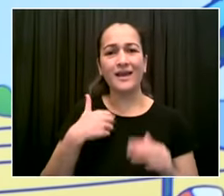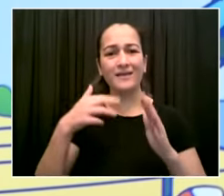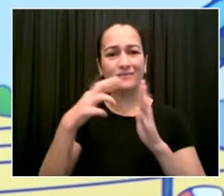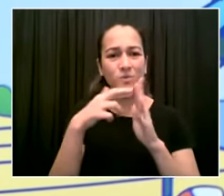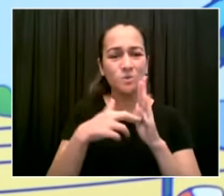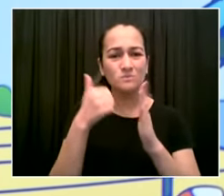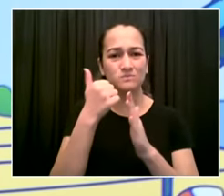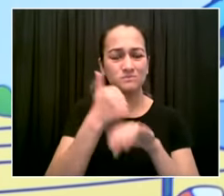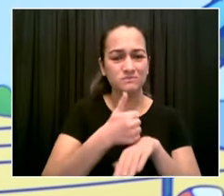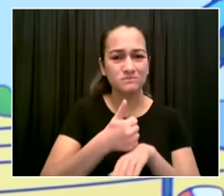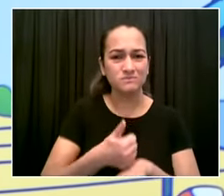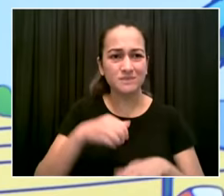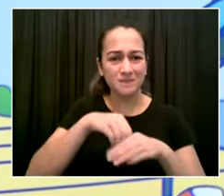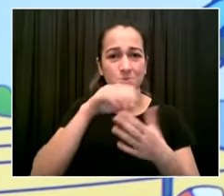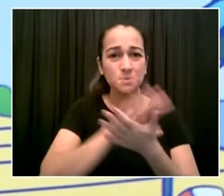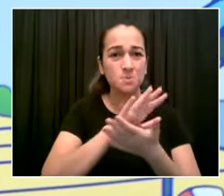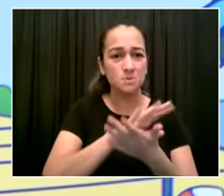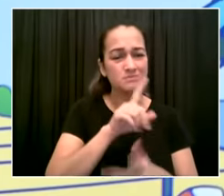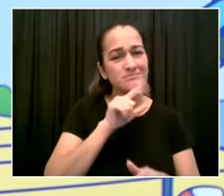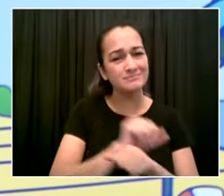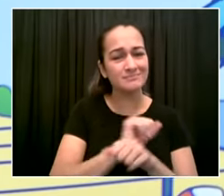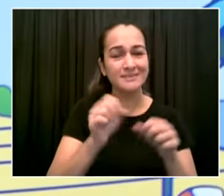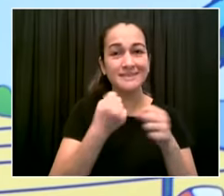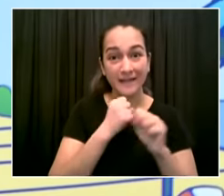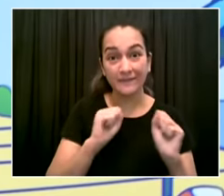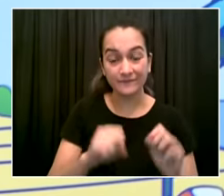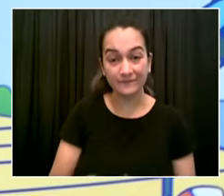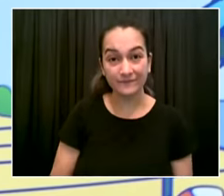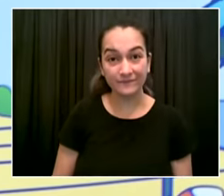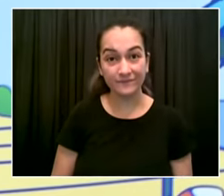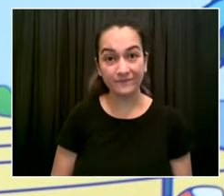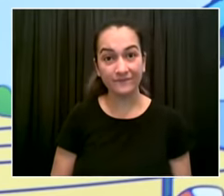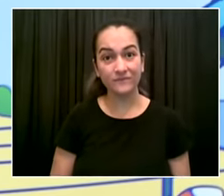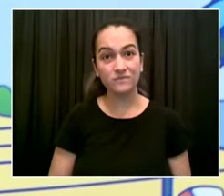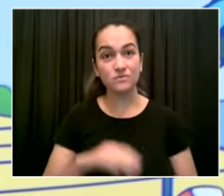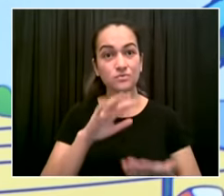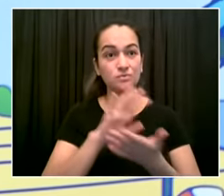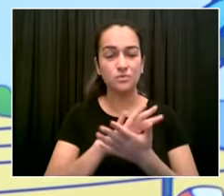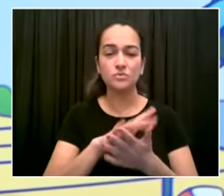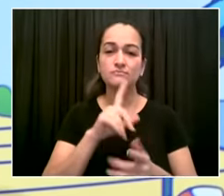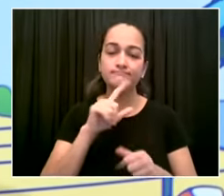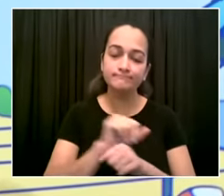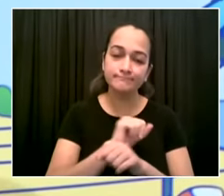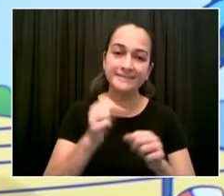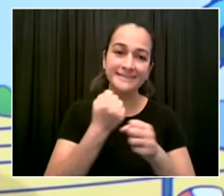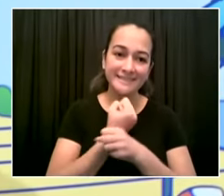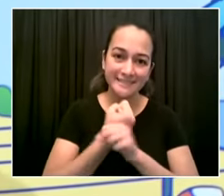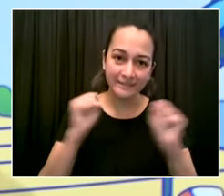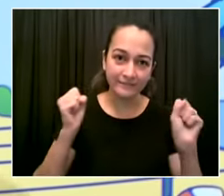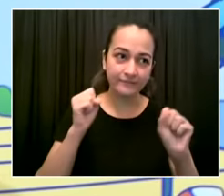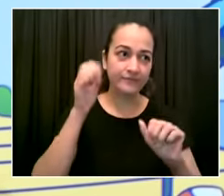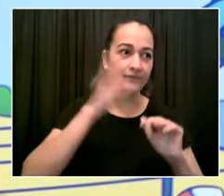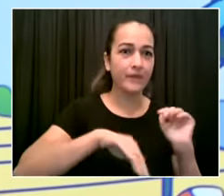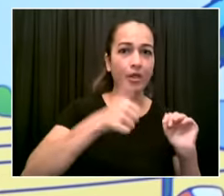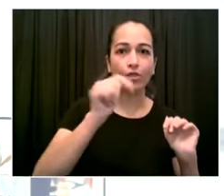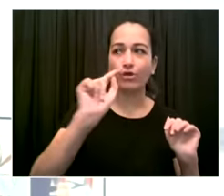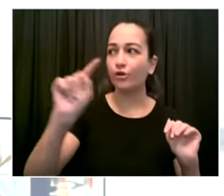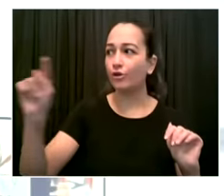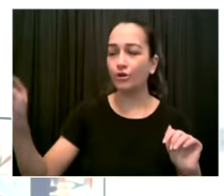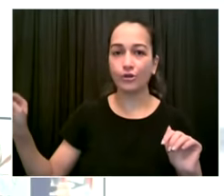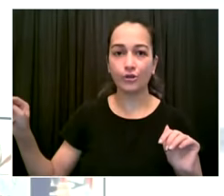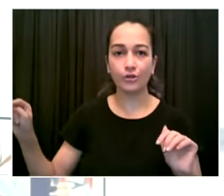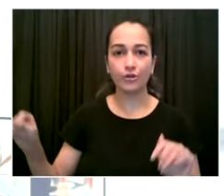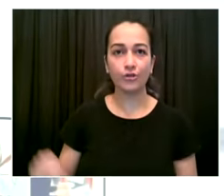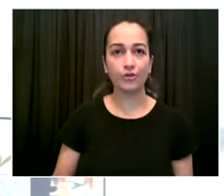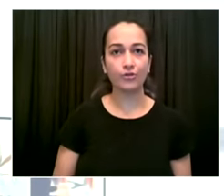safest best things for kids are to be in school dr choxy dr katz jump in thank you mr mayor